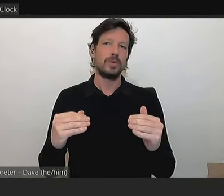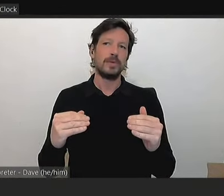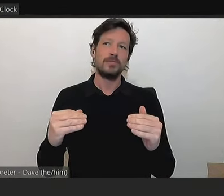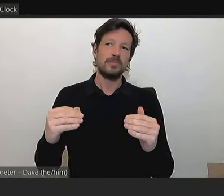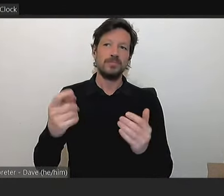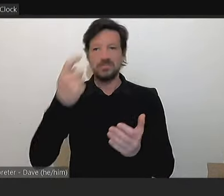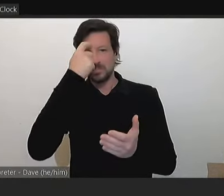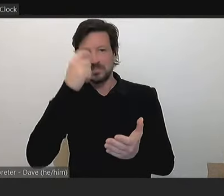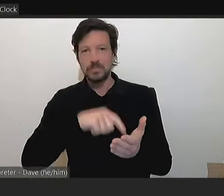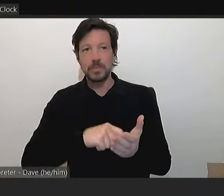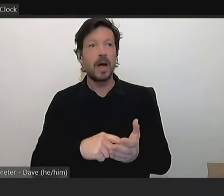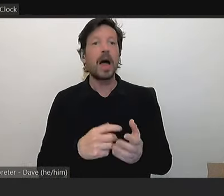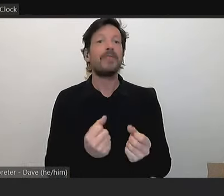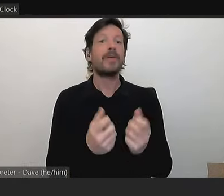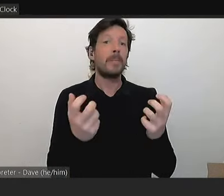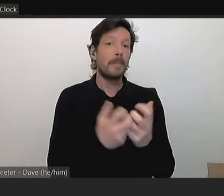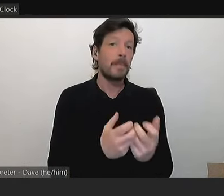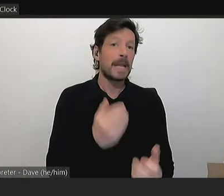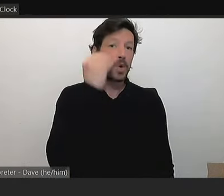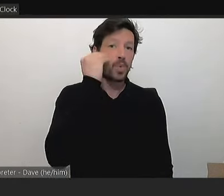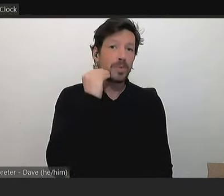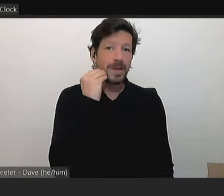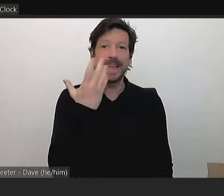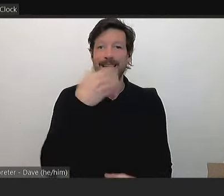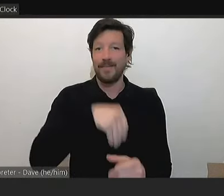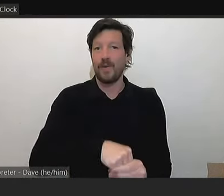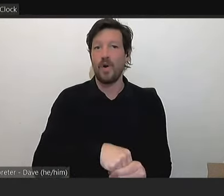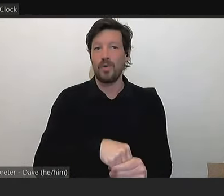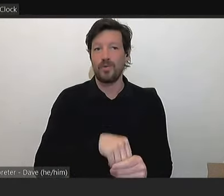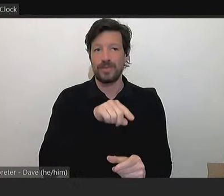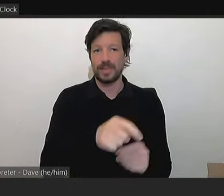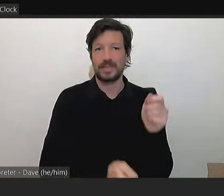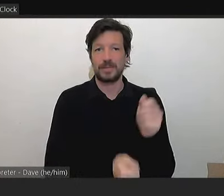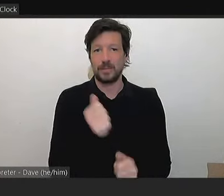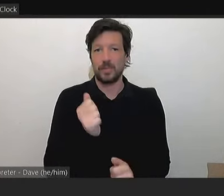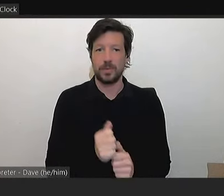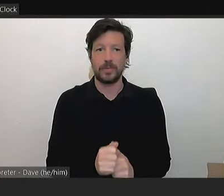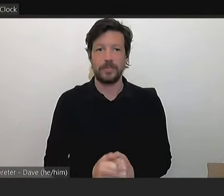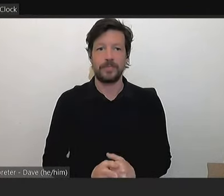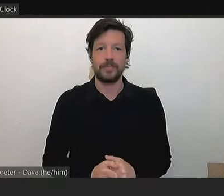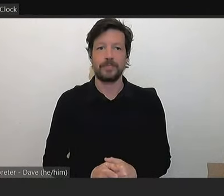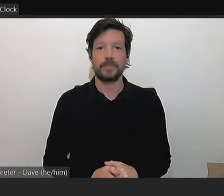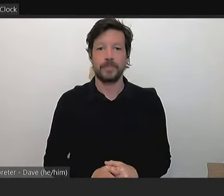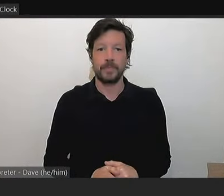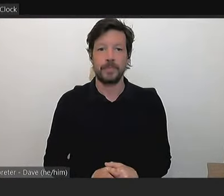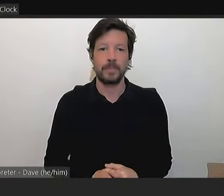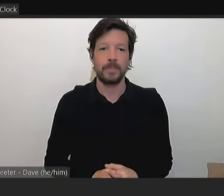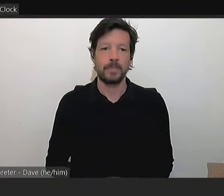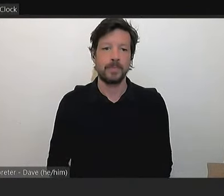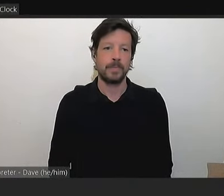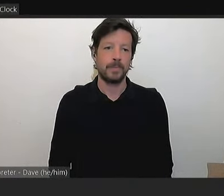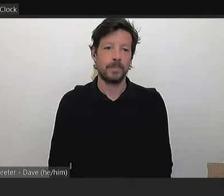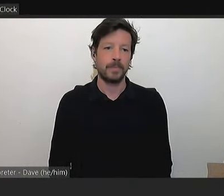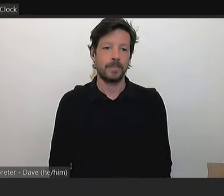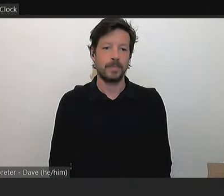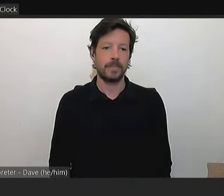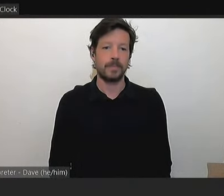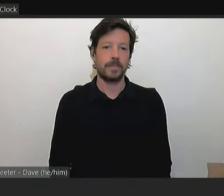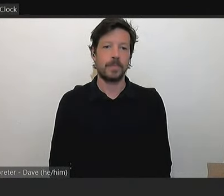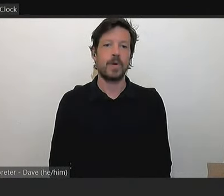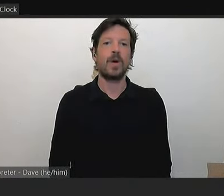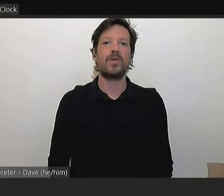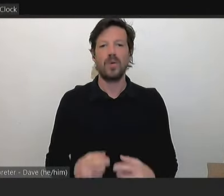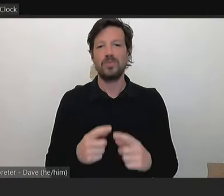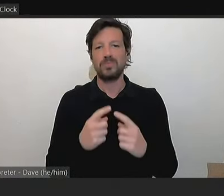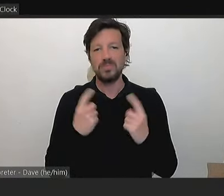many women that participate in sport of that club. So, it's incumbent on us that we